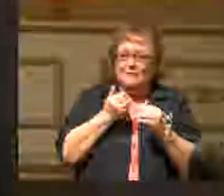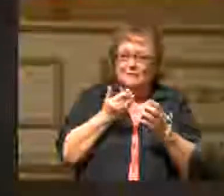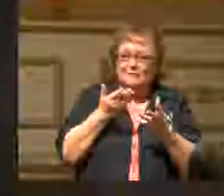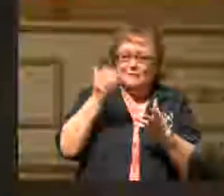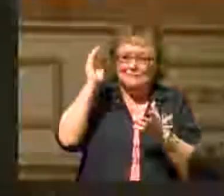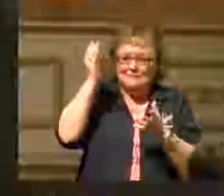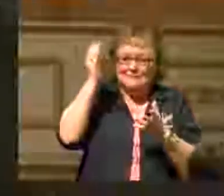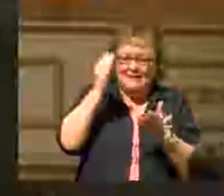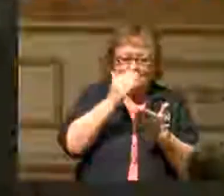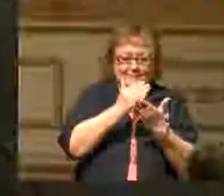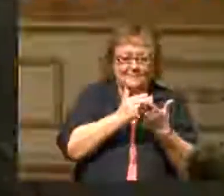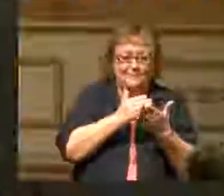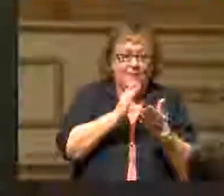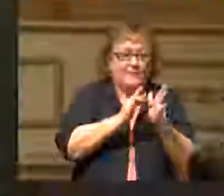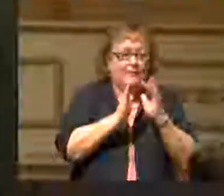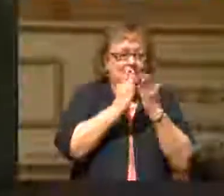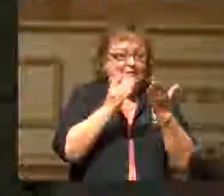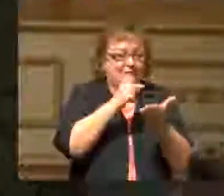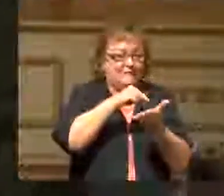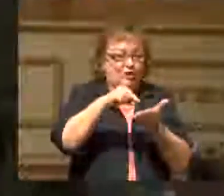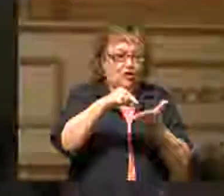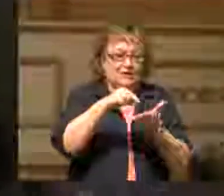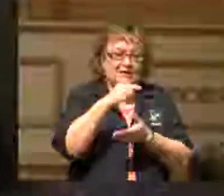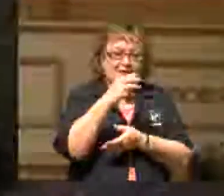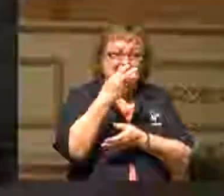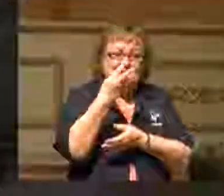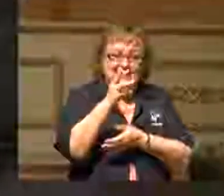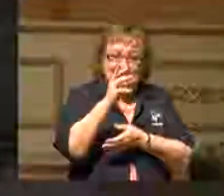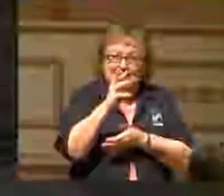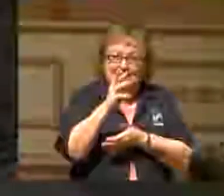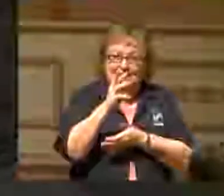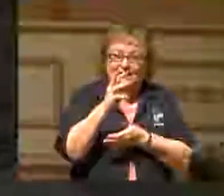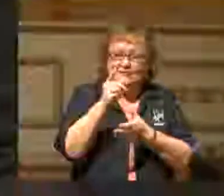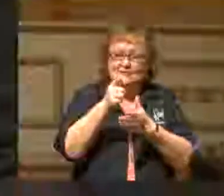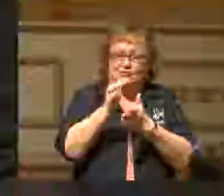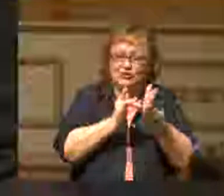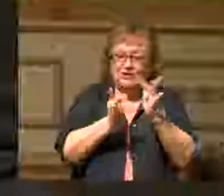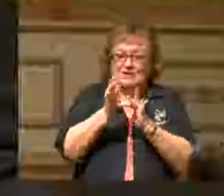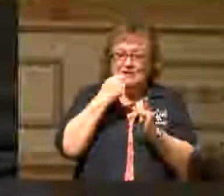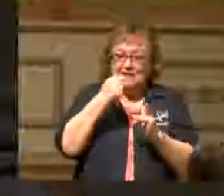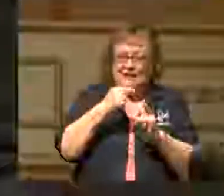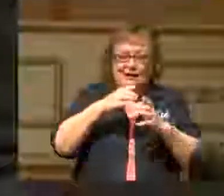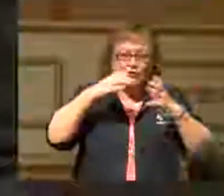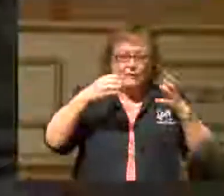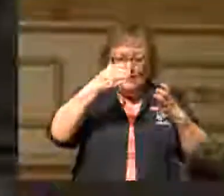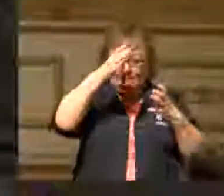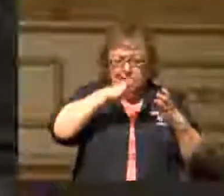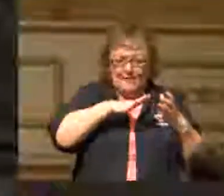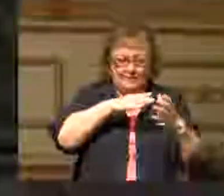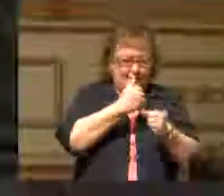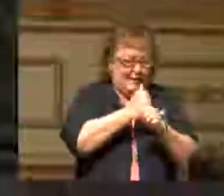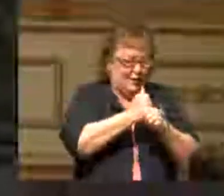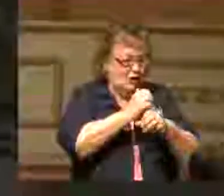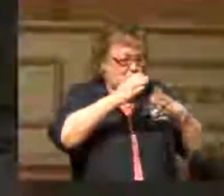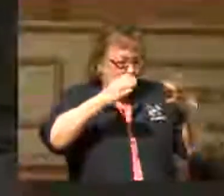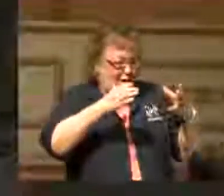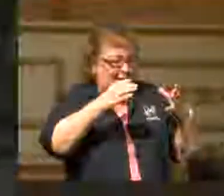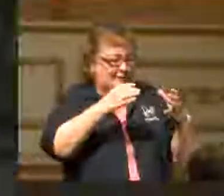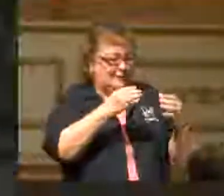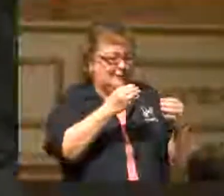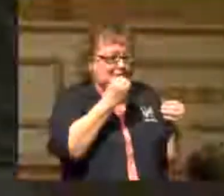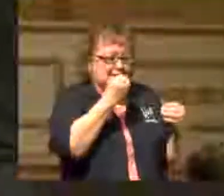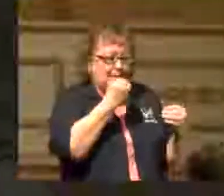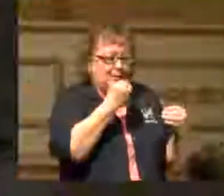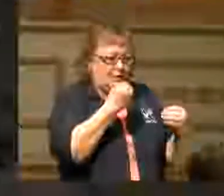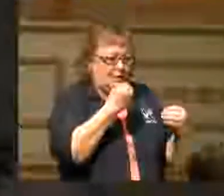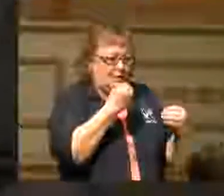The Bible says in verse 16, then said he unto him, a great man made a great supper and bade many